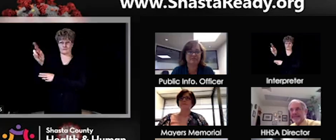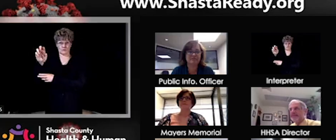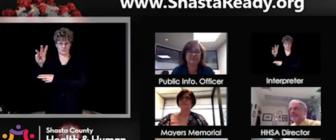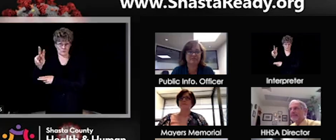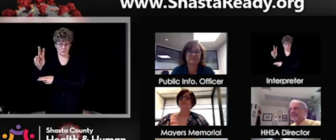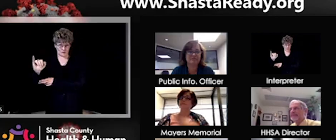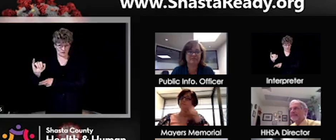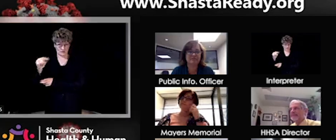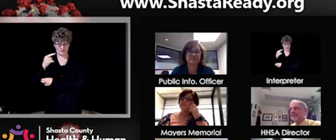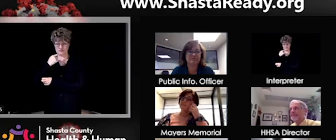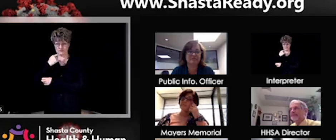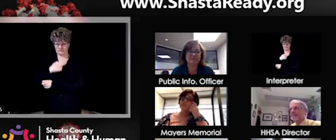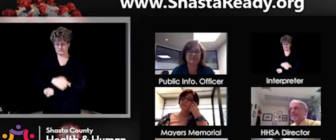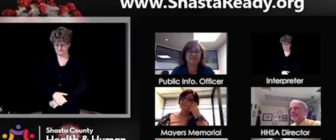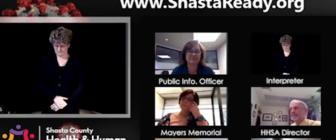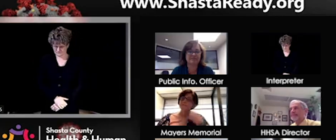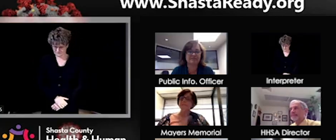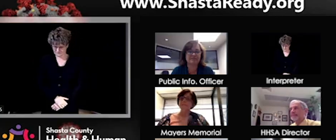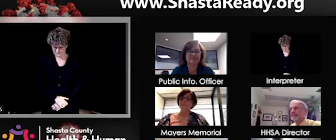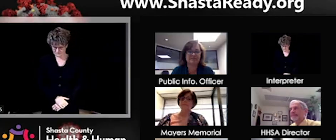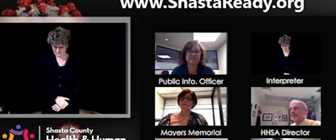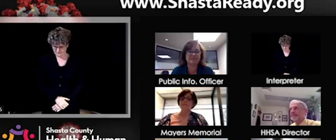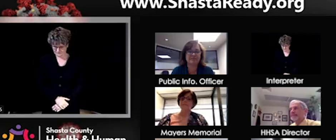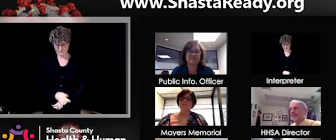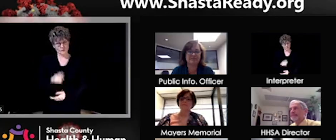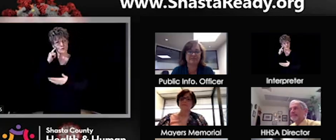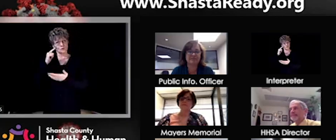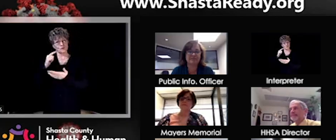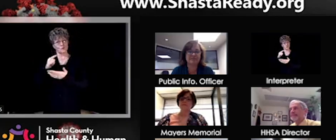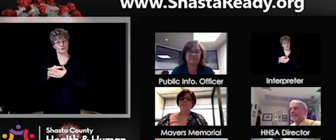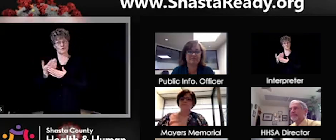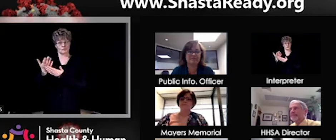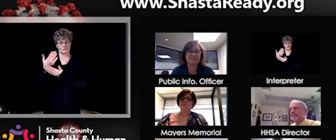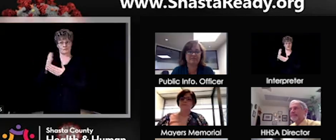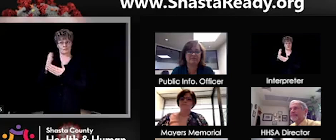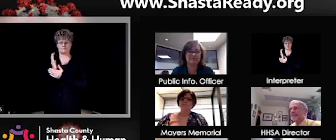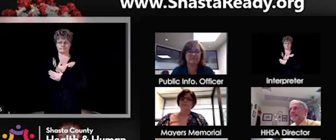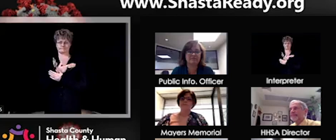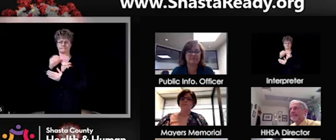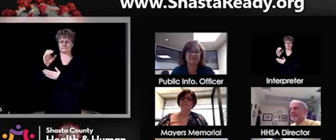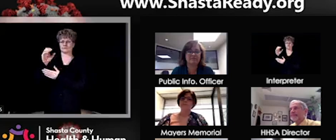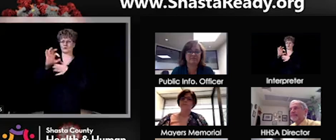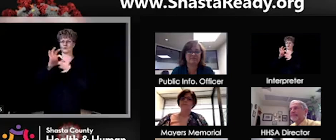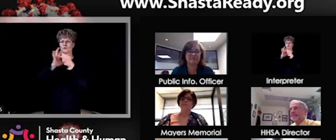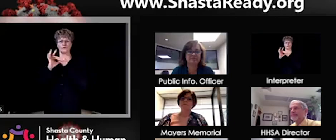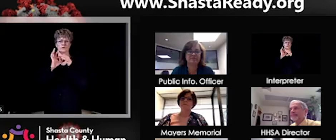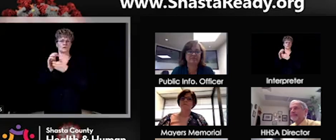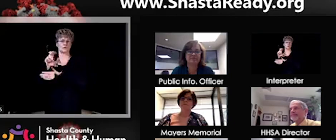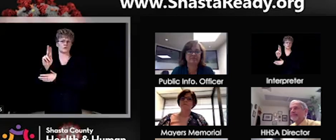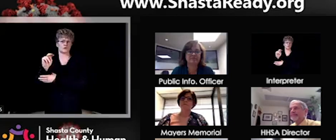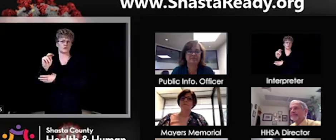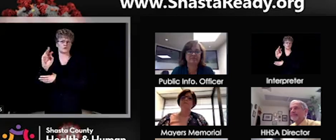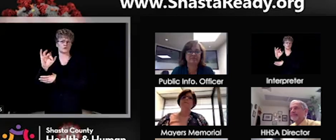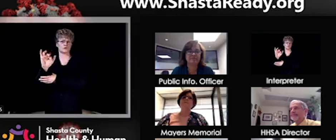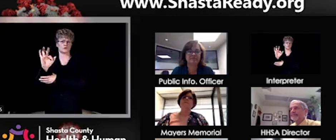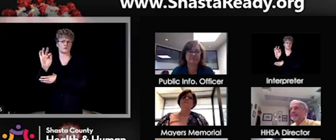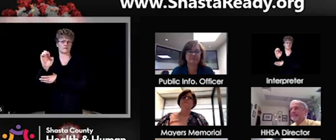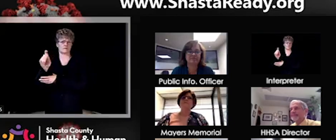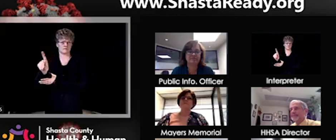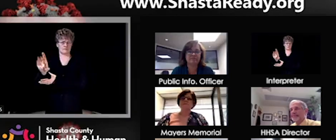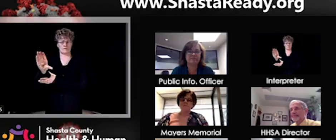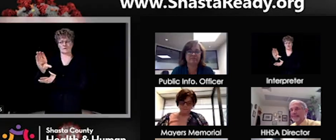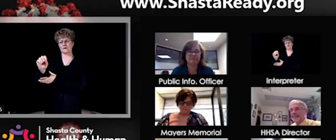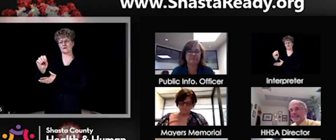through the message that went out through unified command. And if you're attuned to the board of supervisor meeting